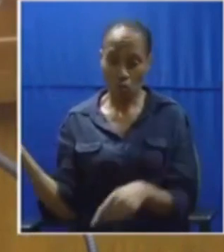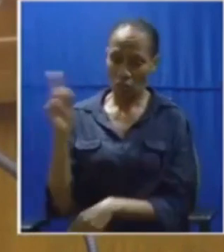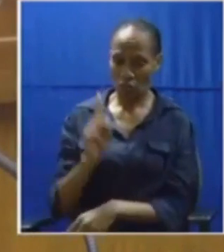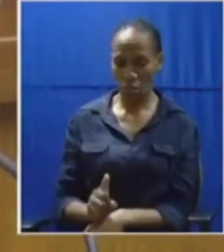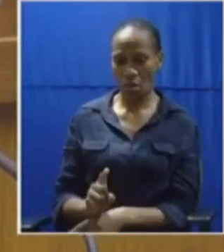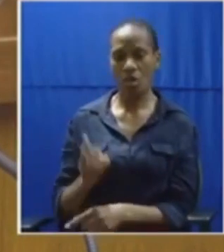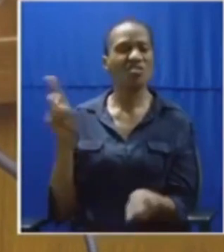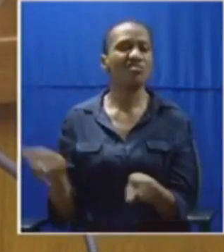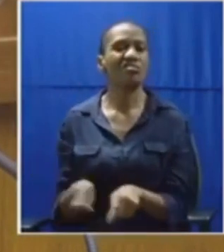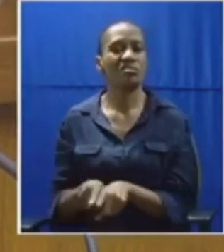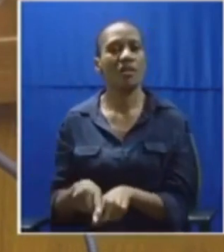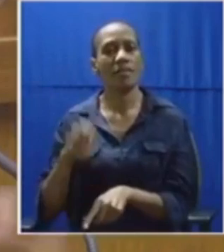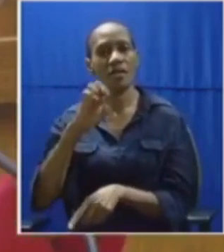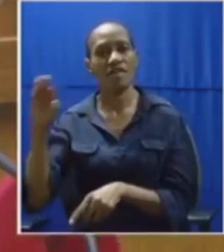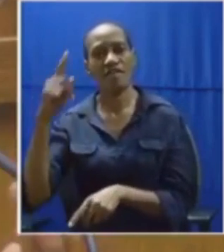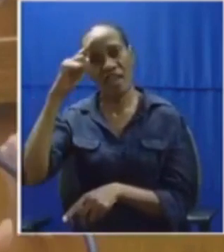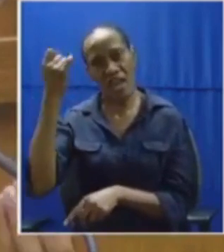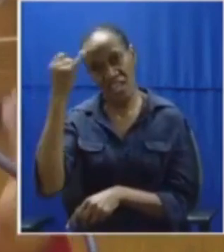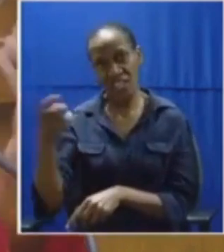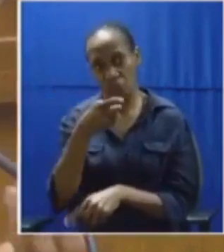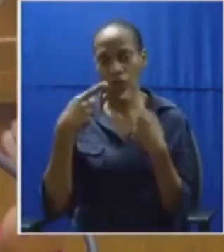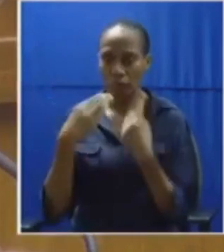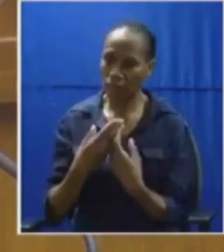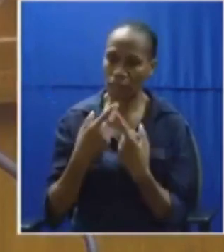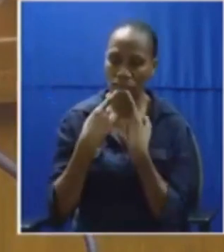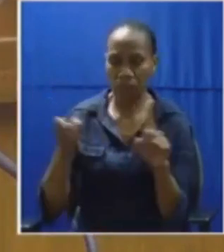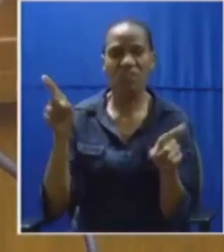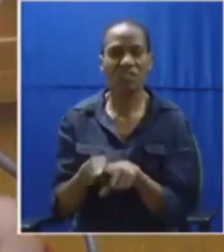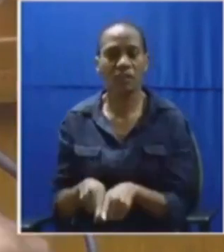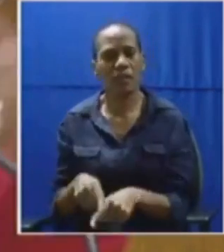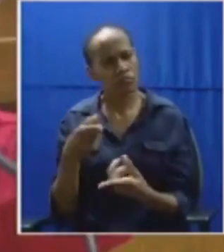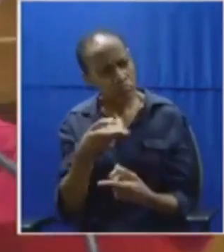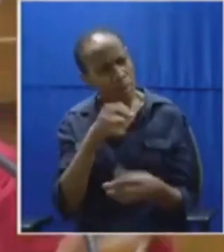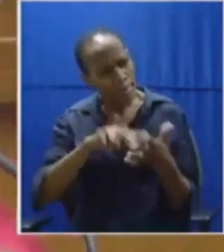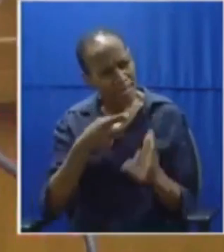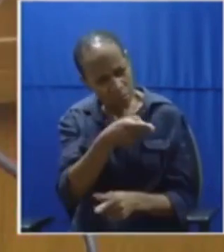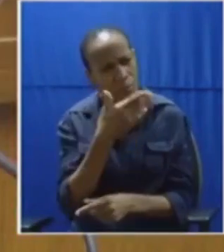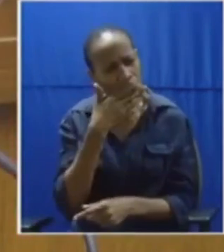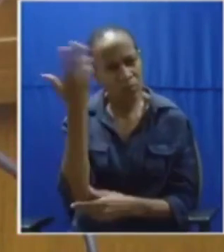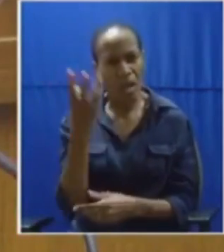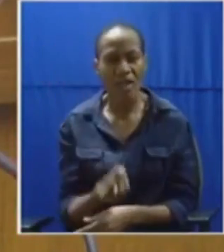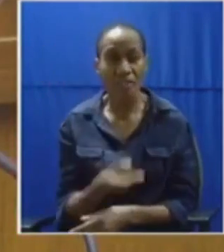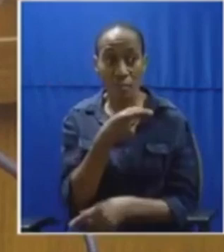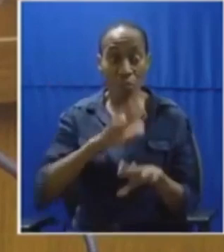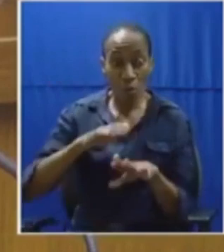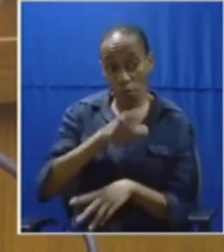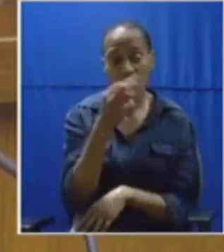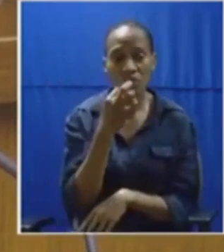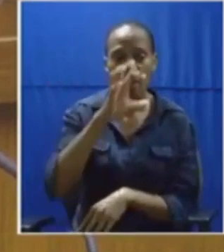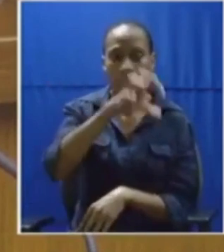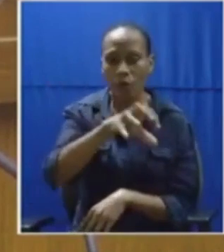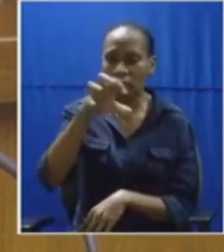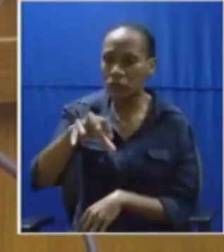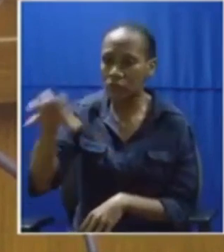repeat what the eff has said and to show that you do not have plans you even go to an extent of saying provinces